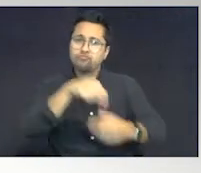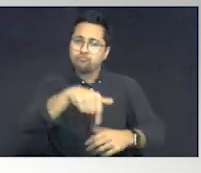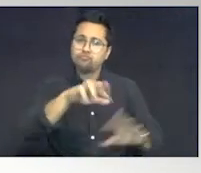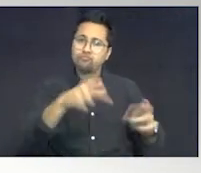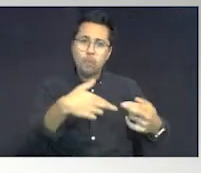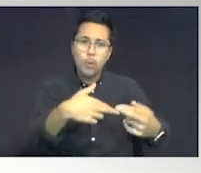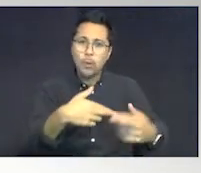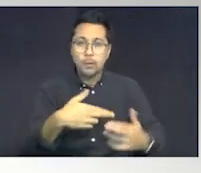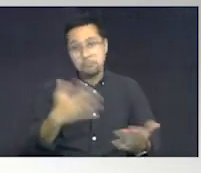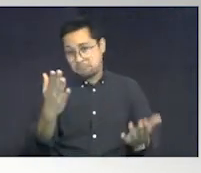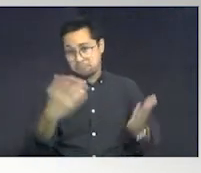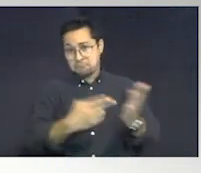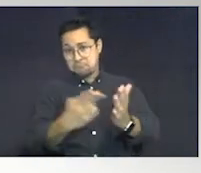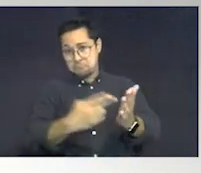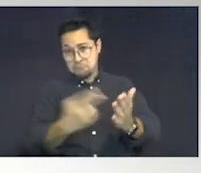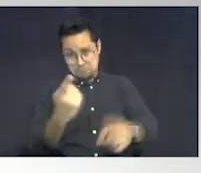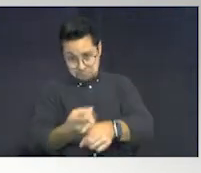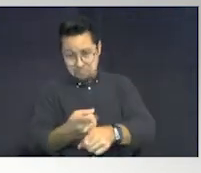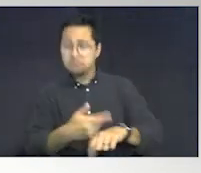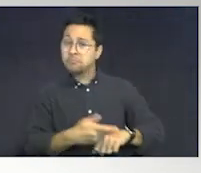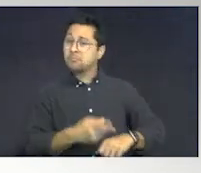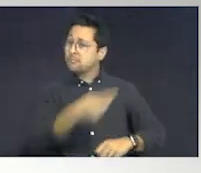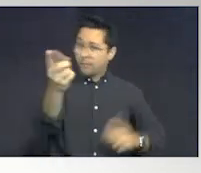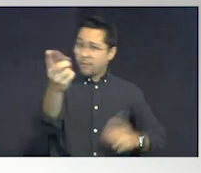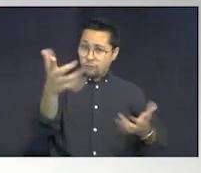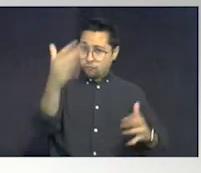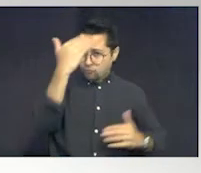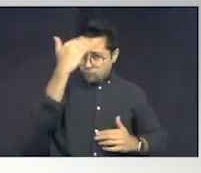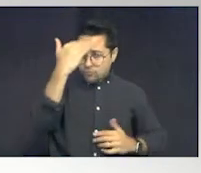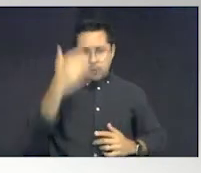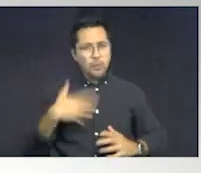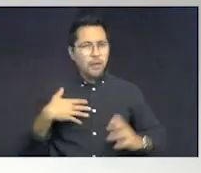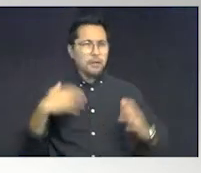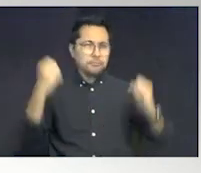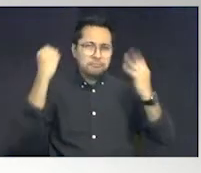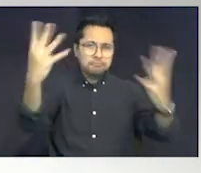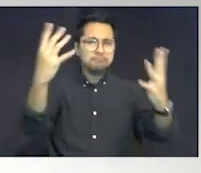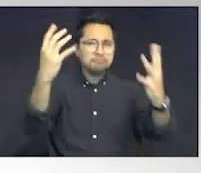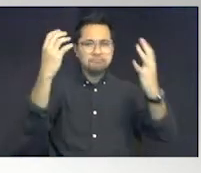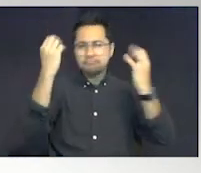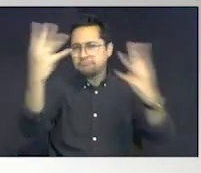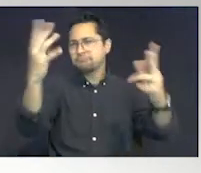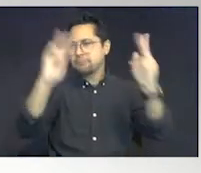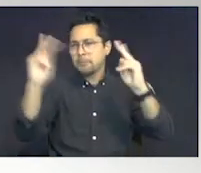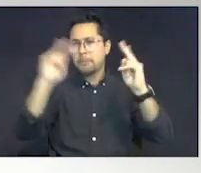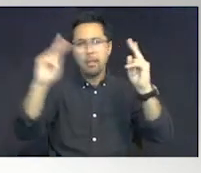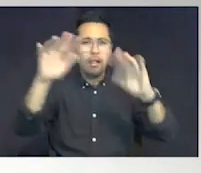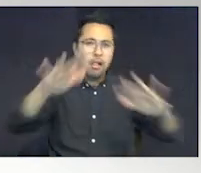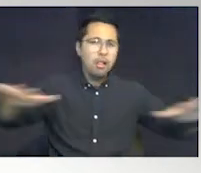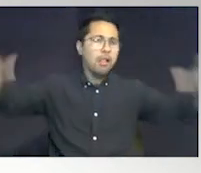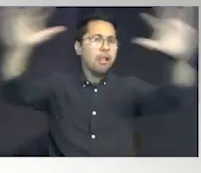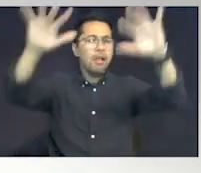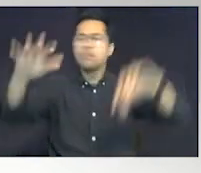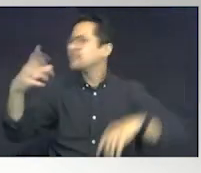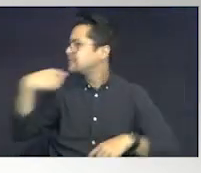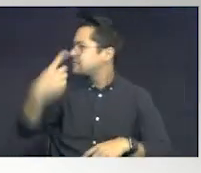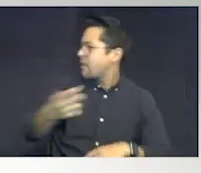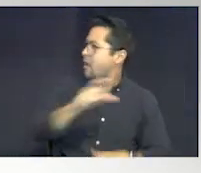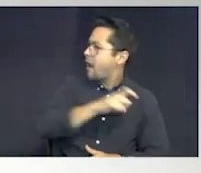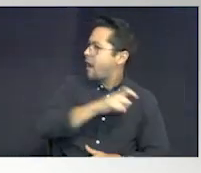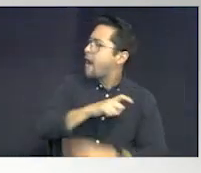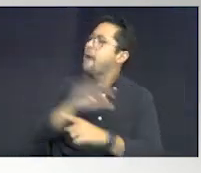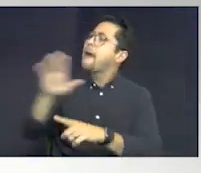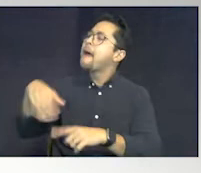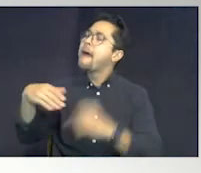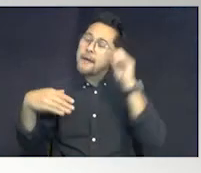Let's just be honest. Right? We all know that there are thousands and thousands of people who, what do I tell the officers? I say,